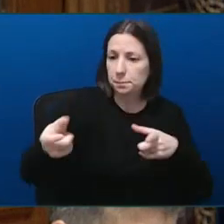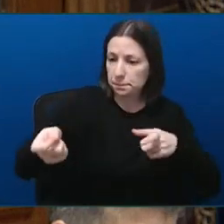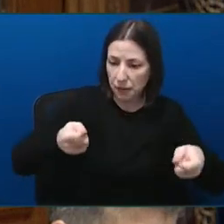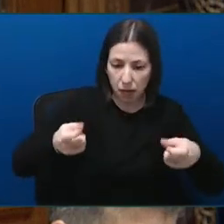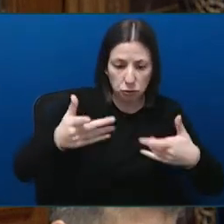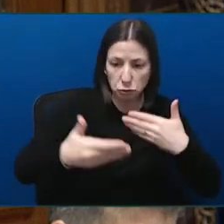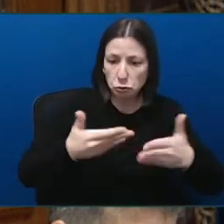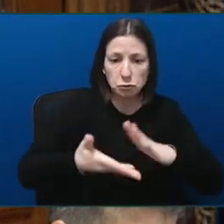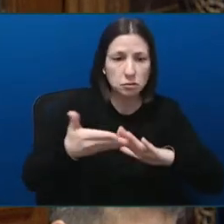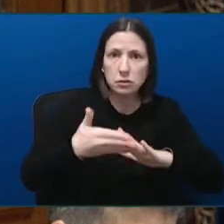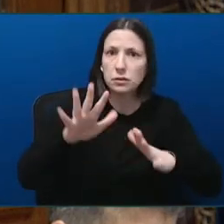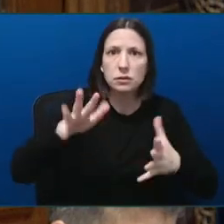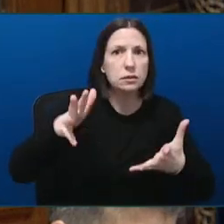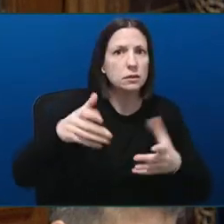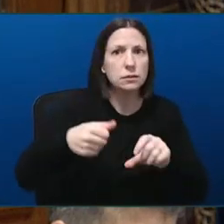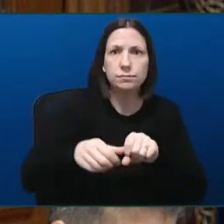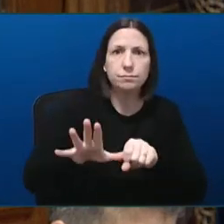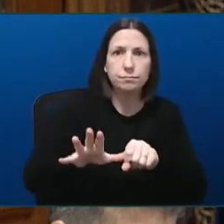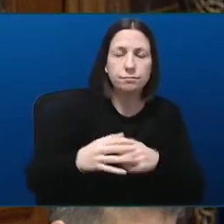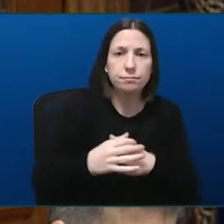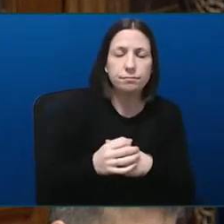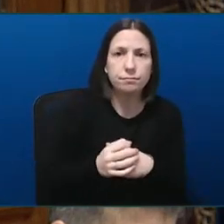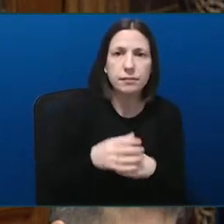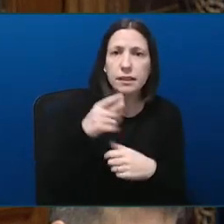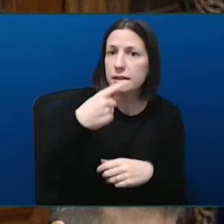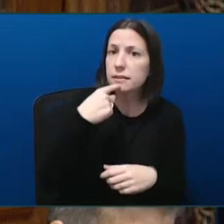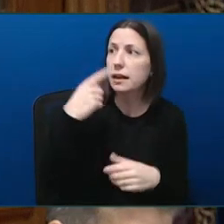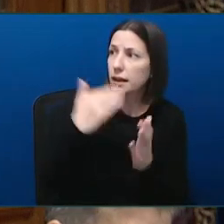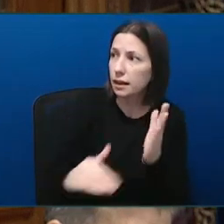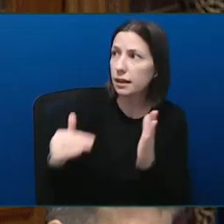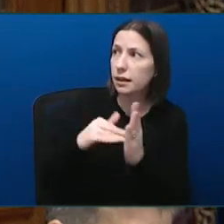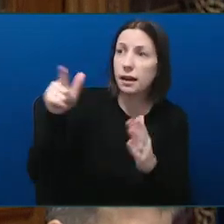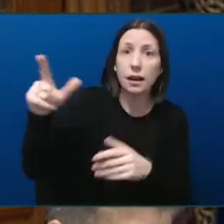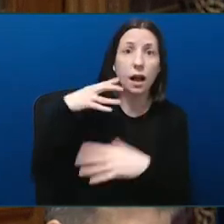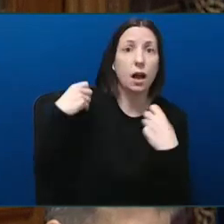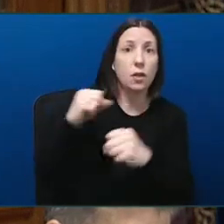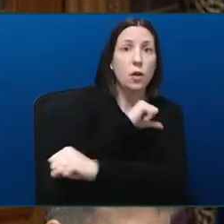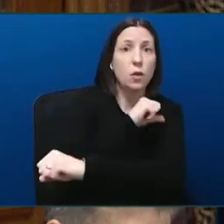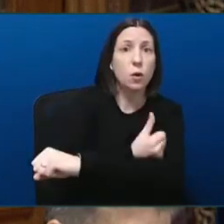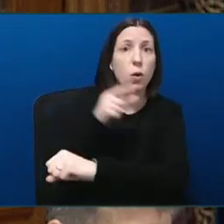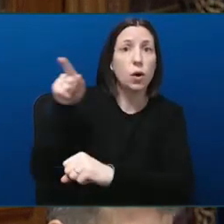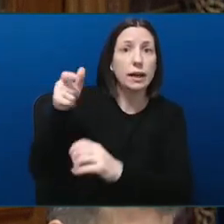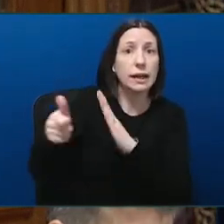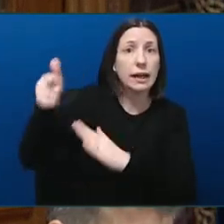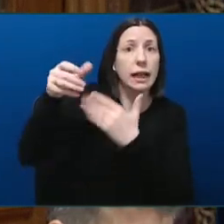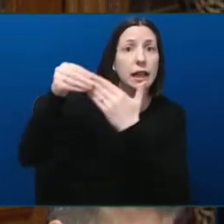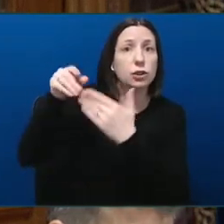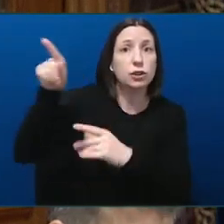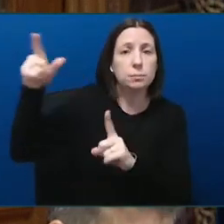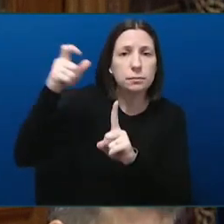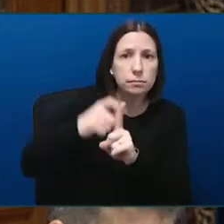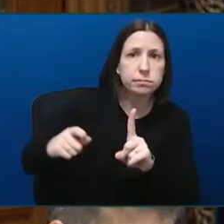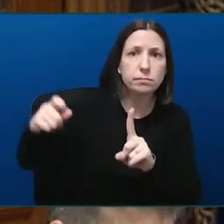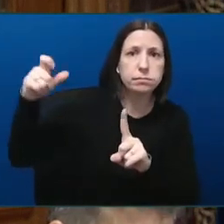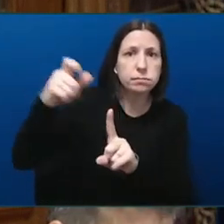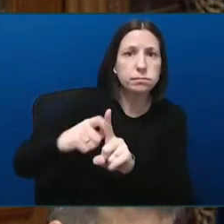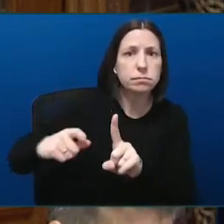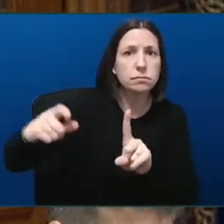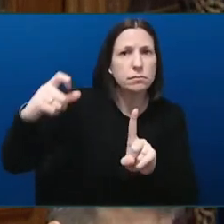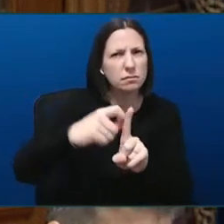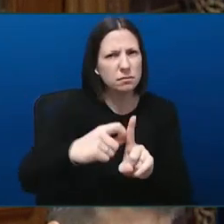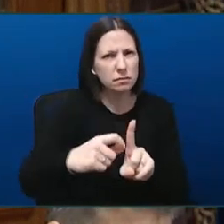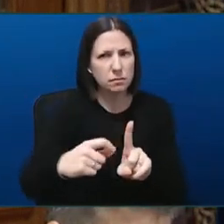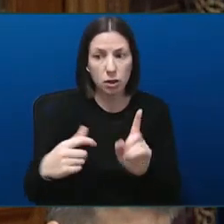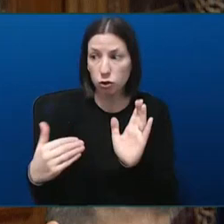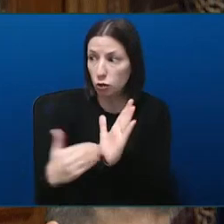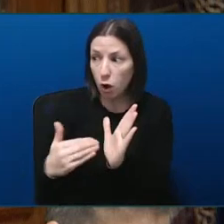continued harassment by the health authority leadership. That is the words of a doctor who is holding down